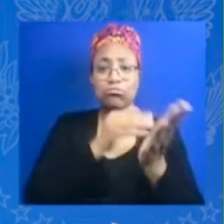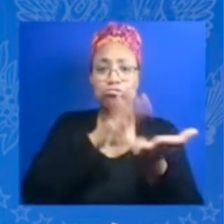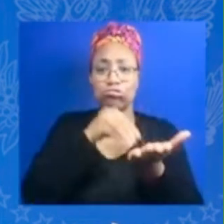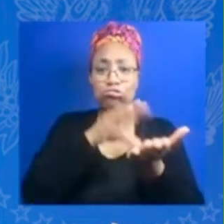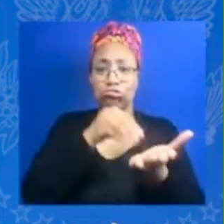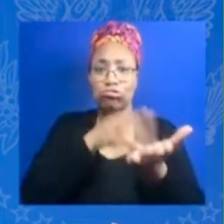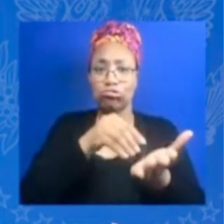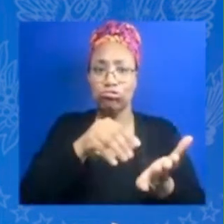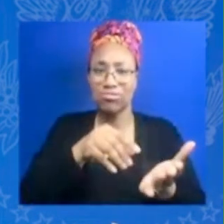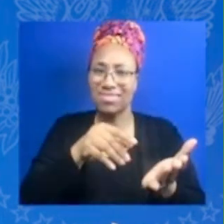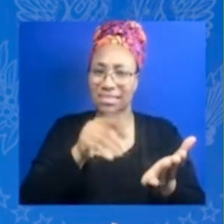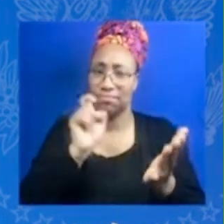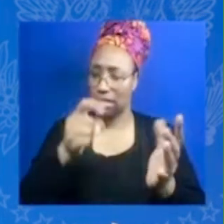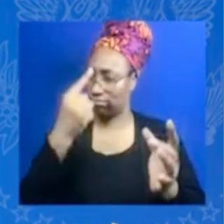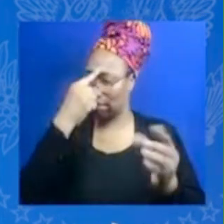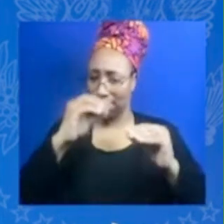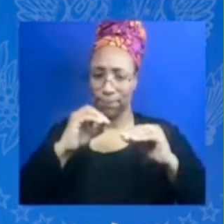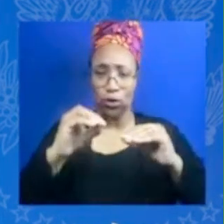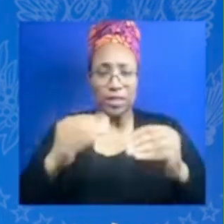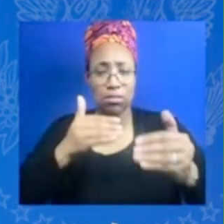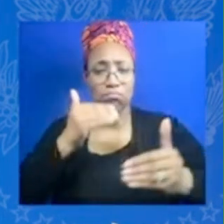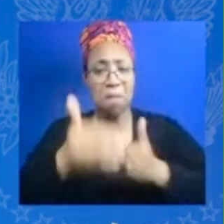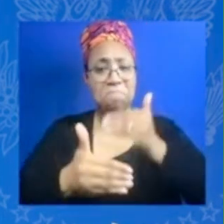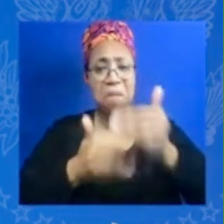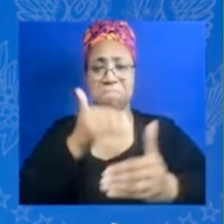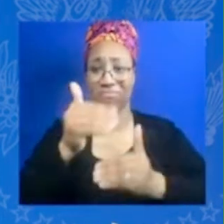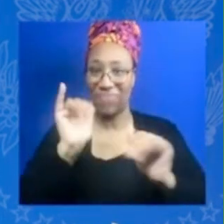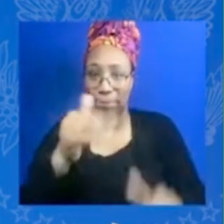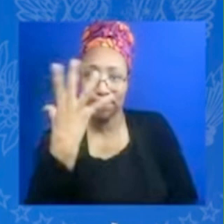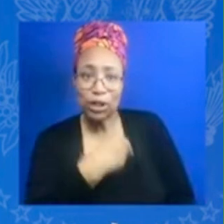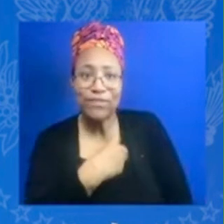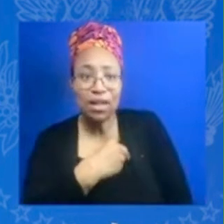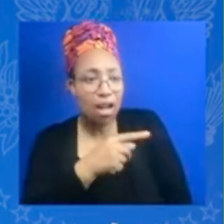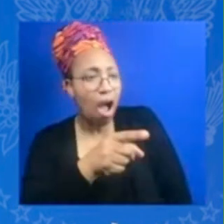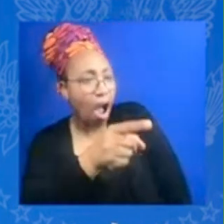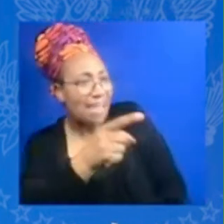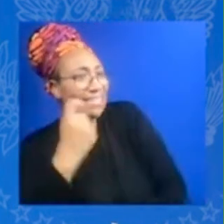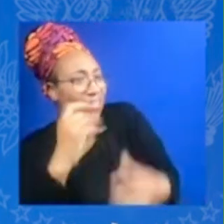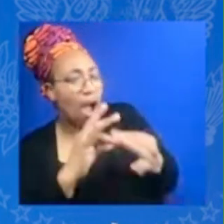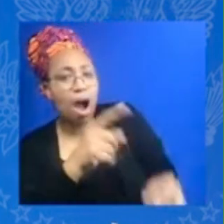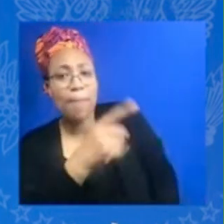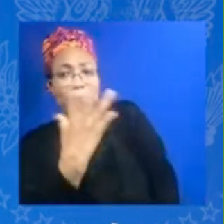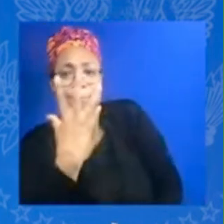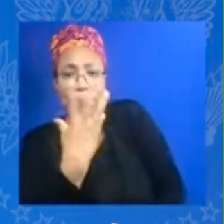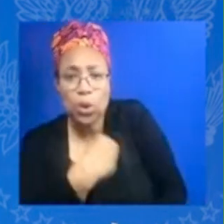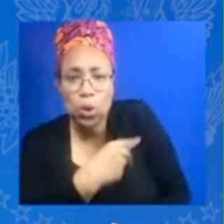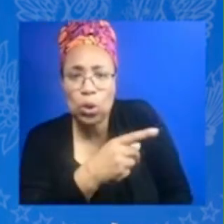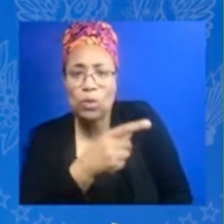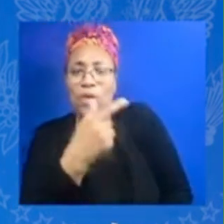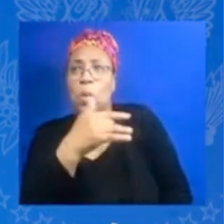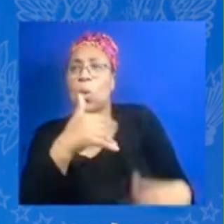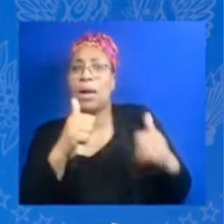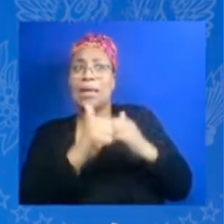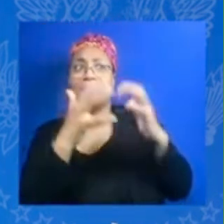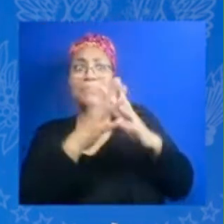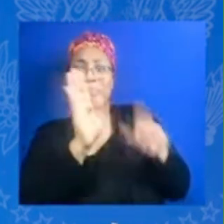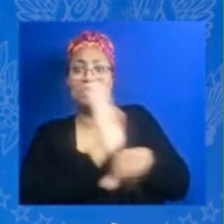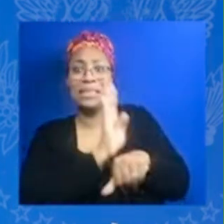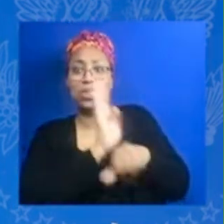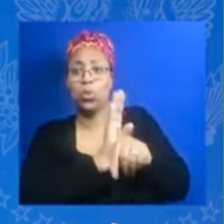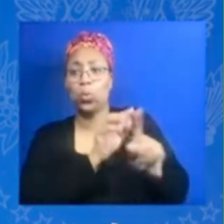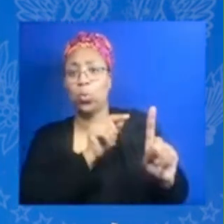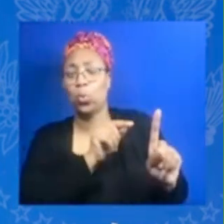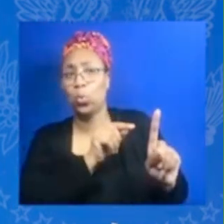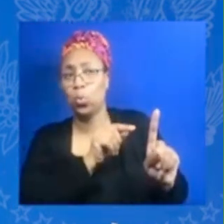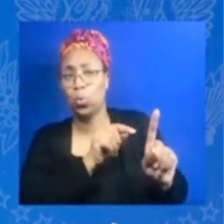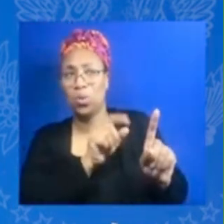well i think you know on that note i always tell entrepreneurs that you do the hard part you came up with this amazing idea you laid out the vision